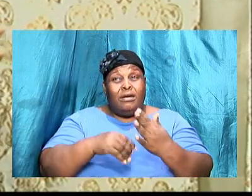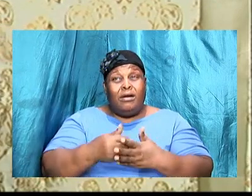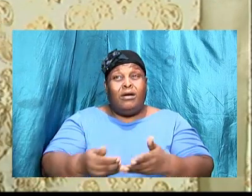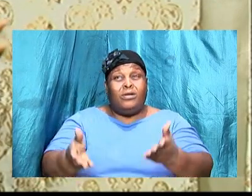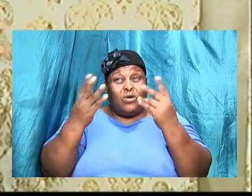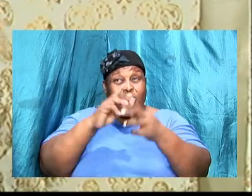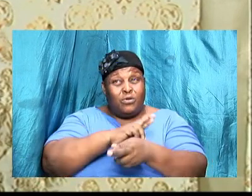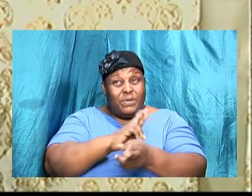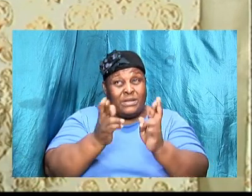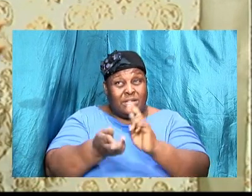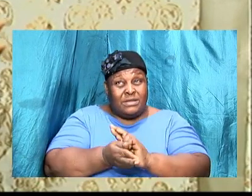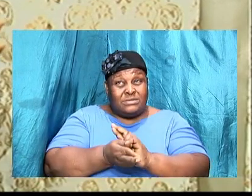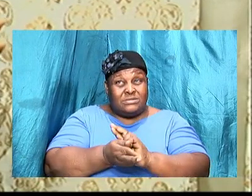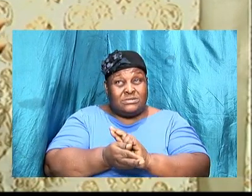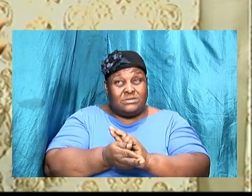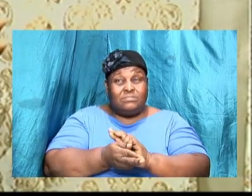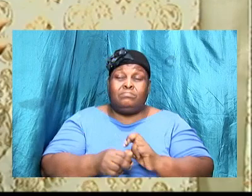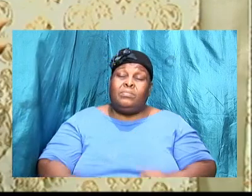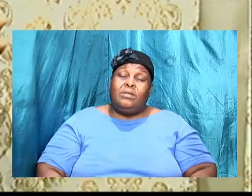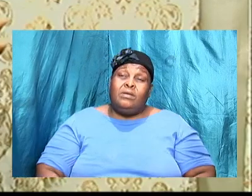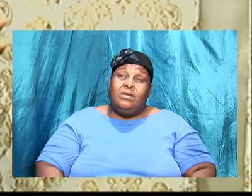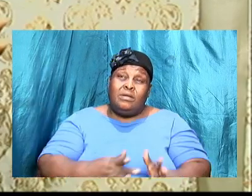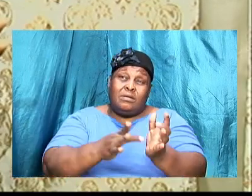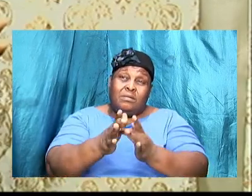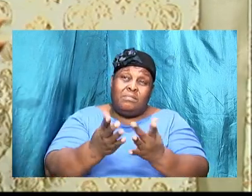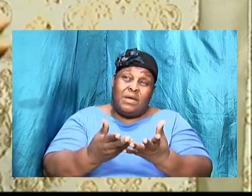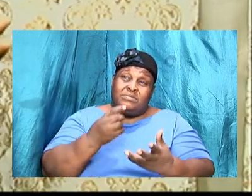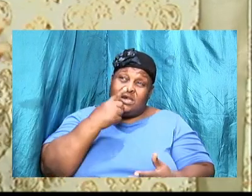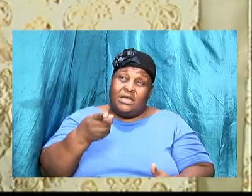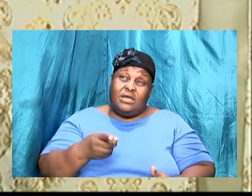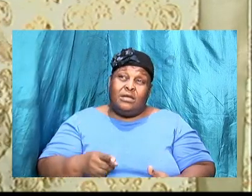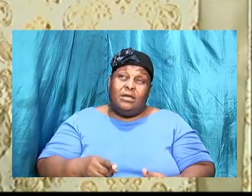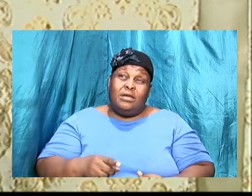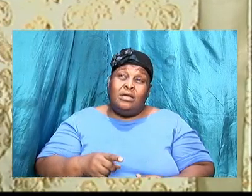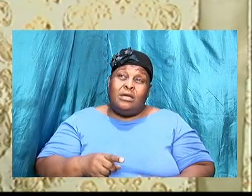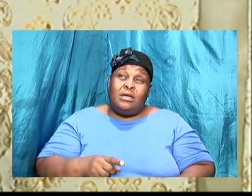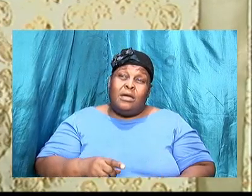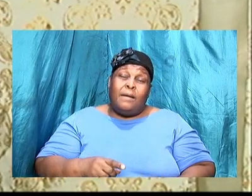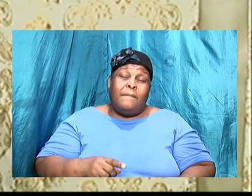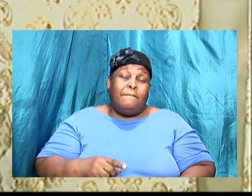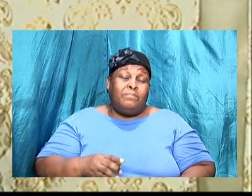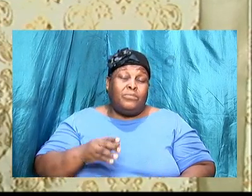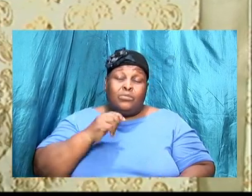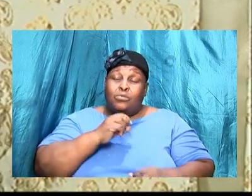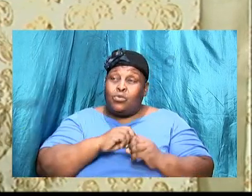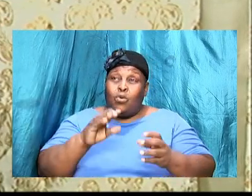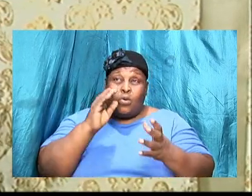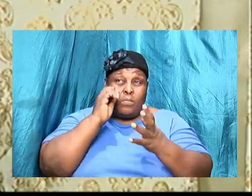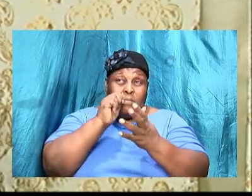Let him also said be ye not yoke together with unbelievers